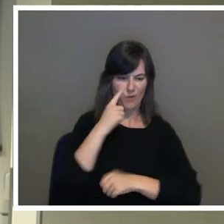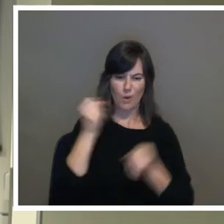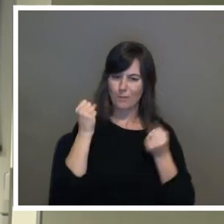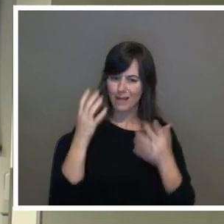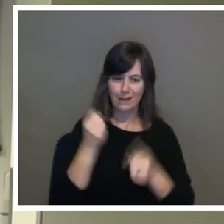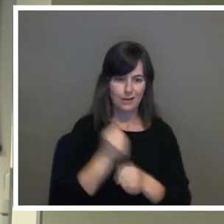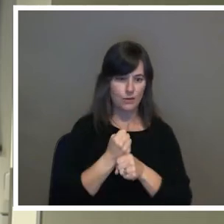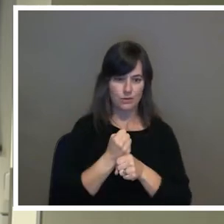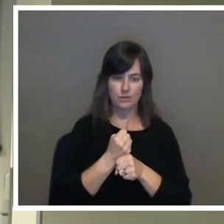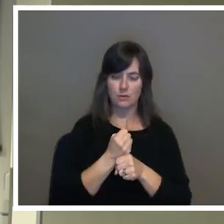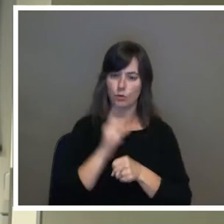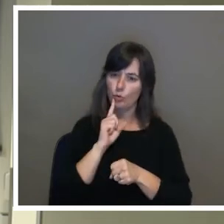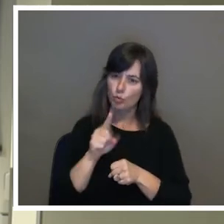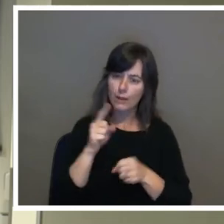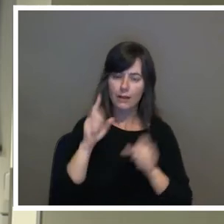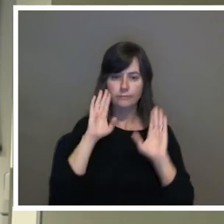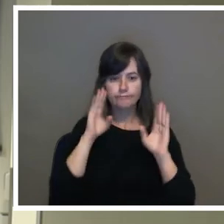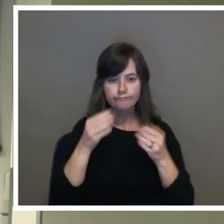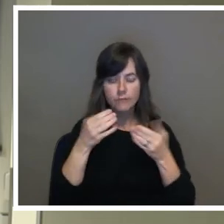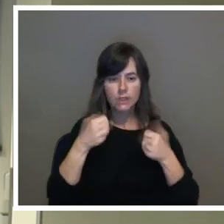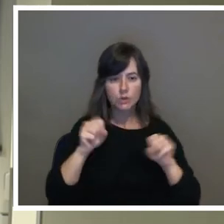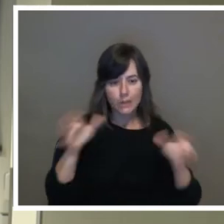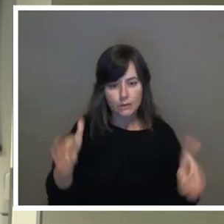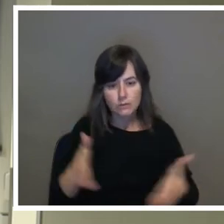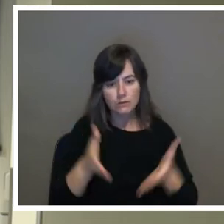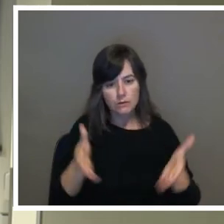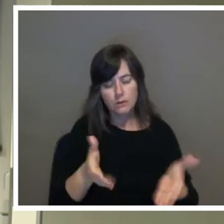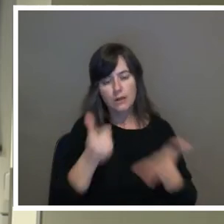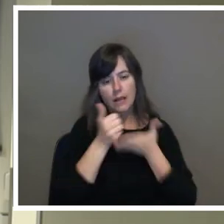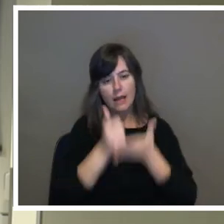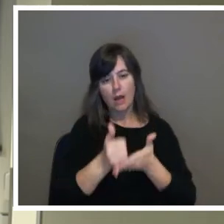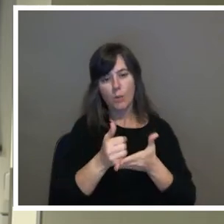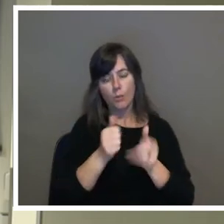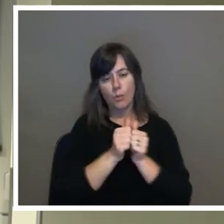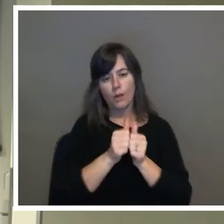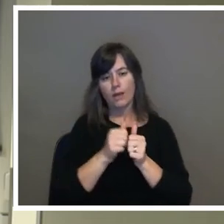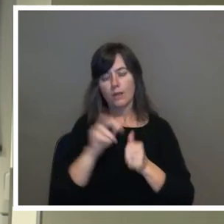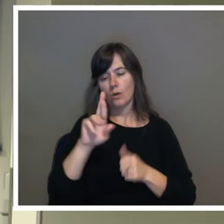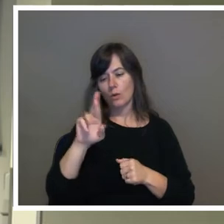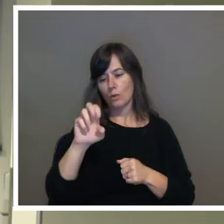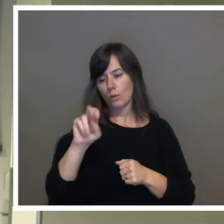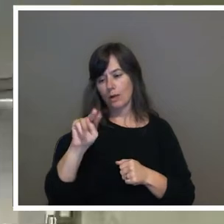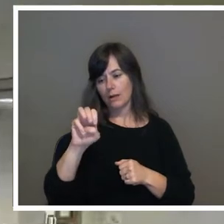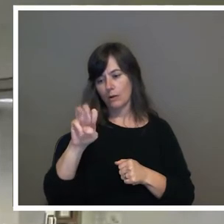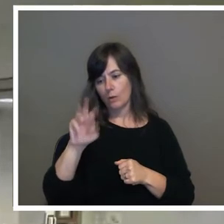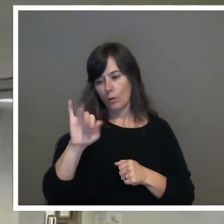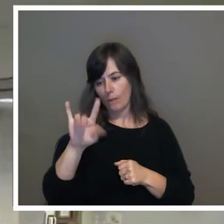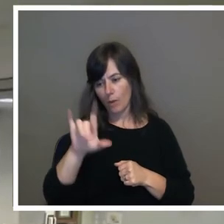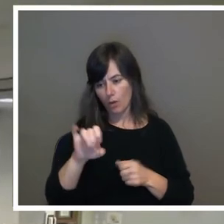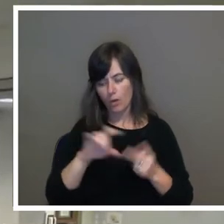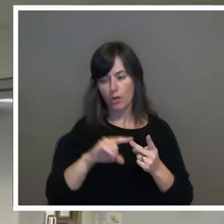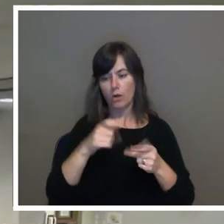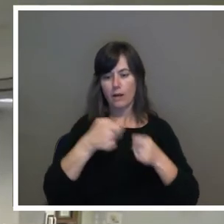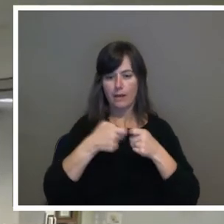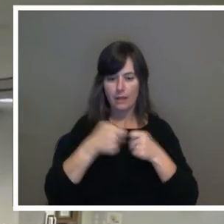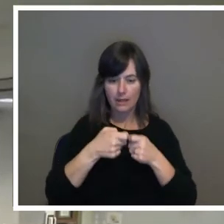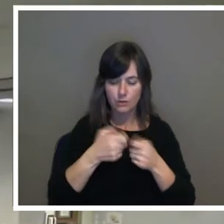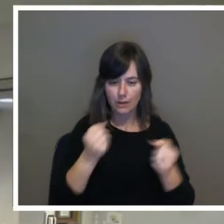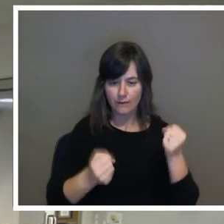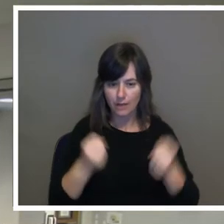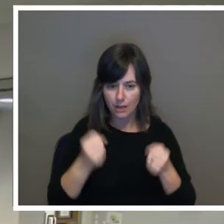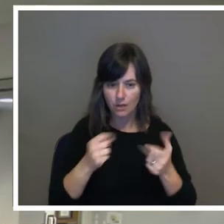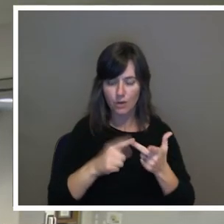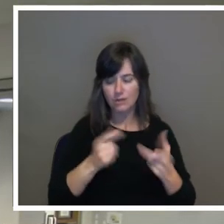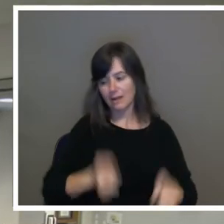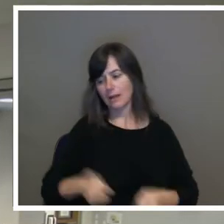really trying to push you guys forward into renewables, into electric vehicles, to get rid of coal, many different things that we feel